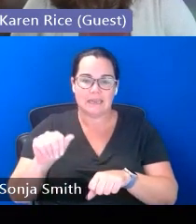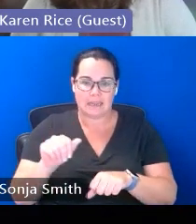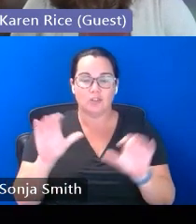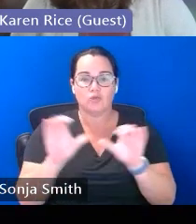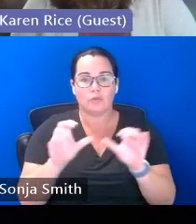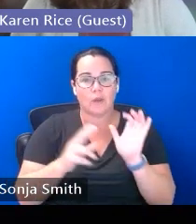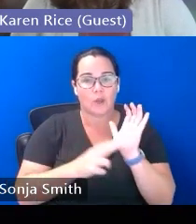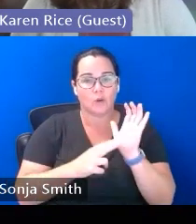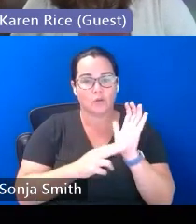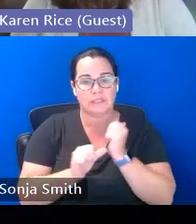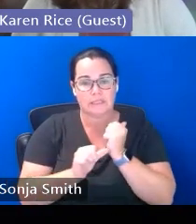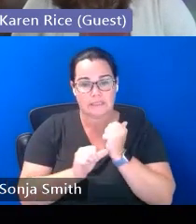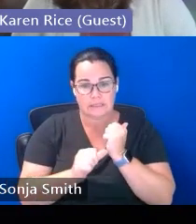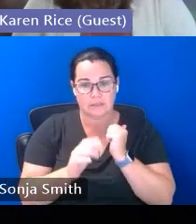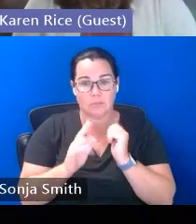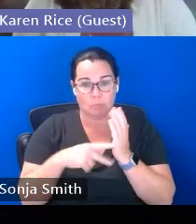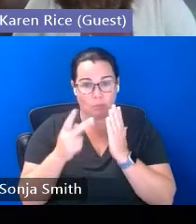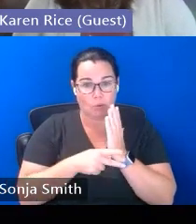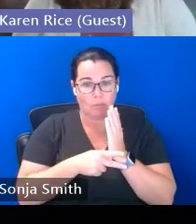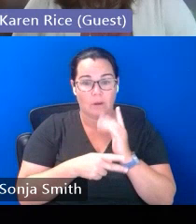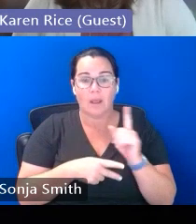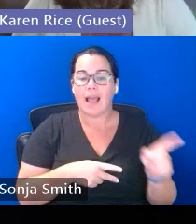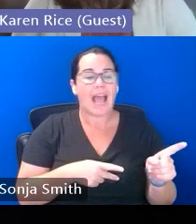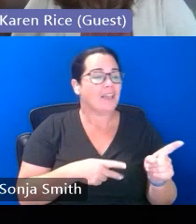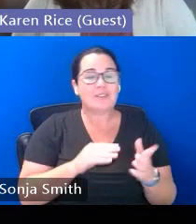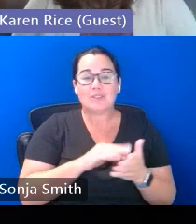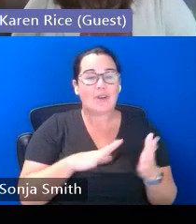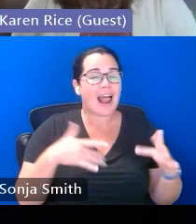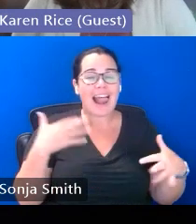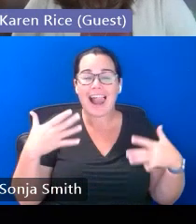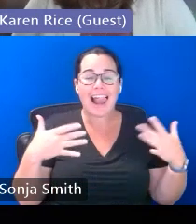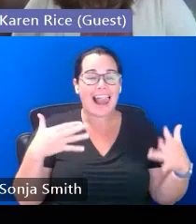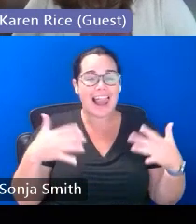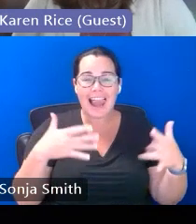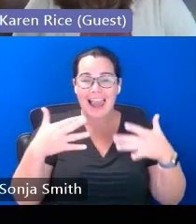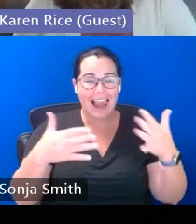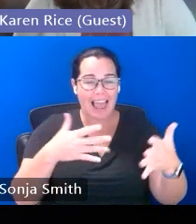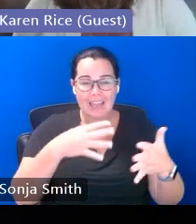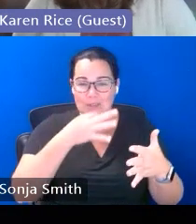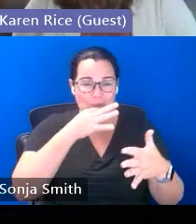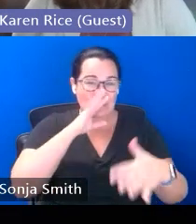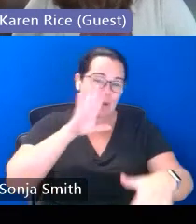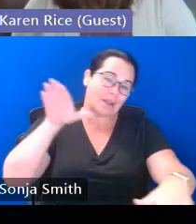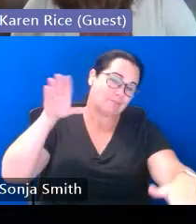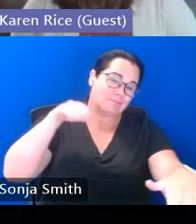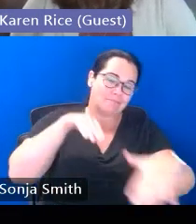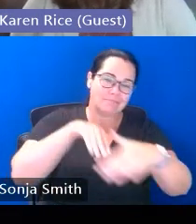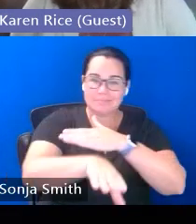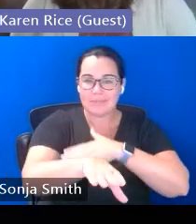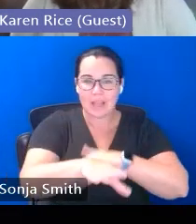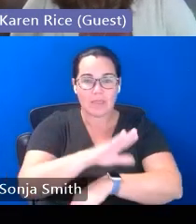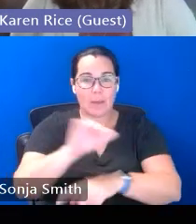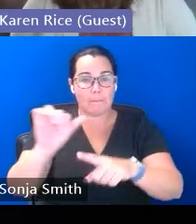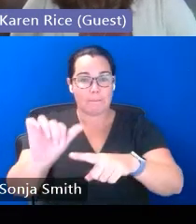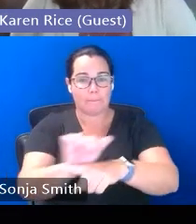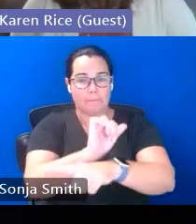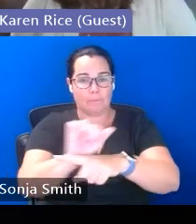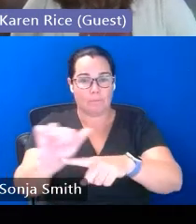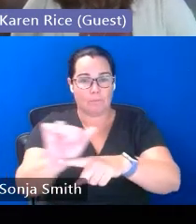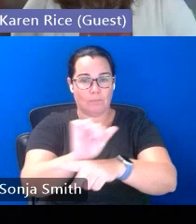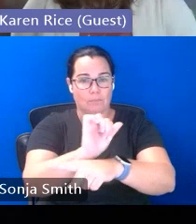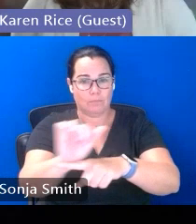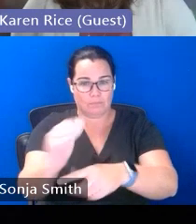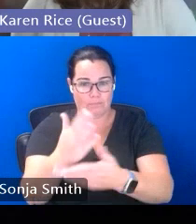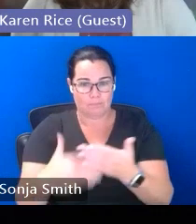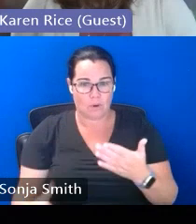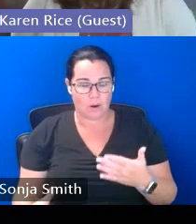and the student got all the way through the class and was just about to enter kind of that clinical piece and we